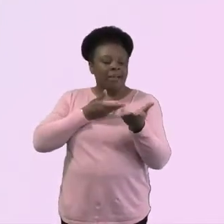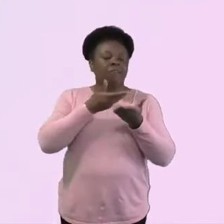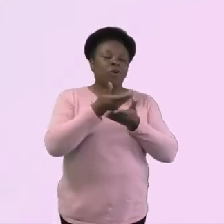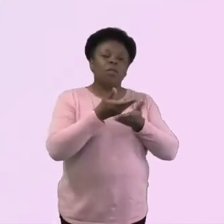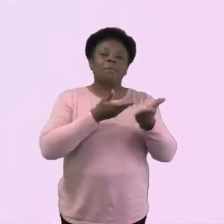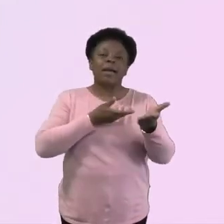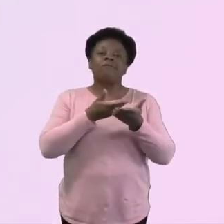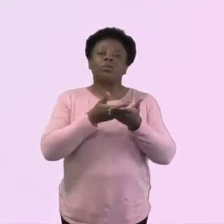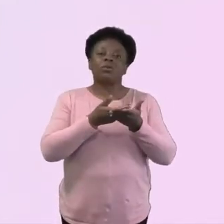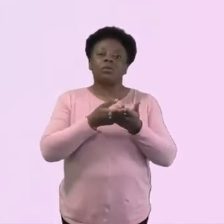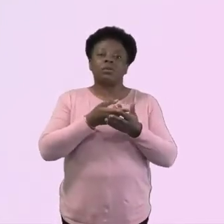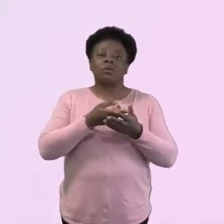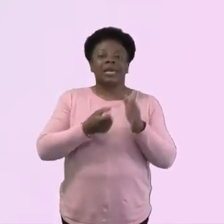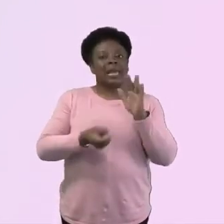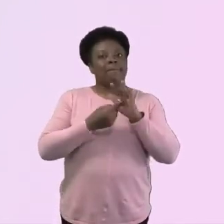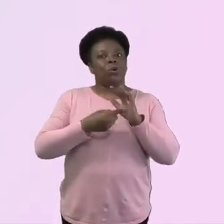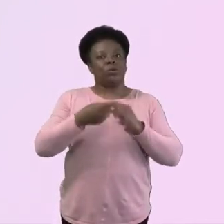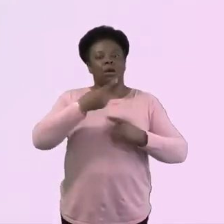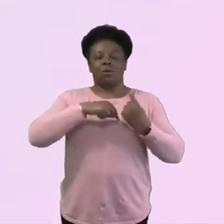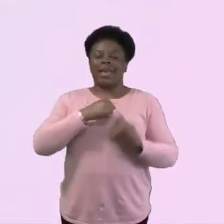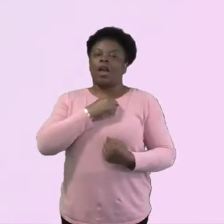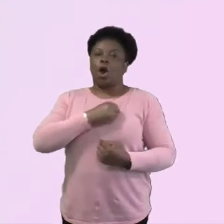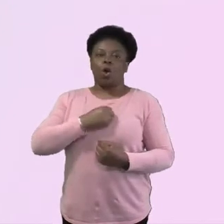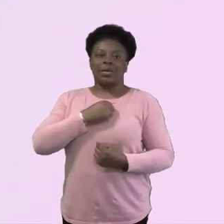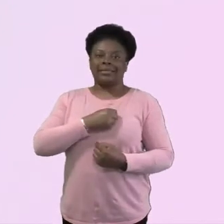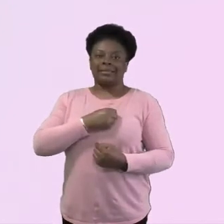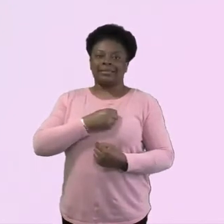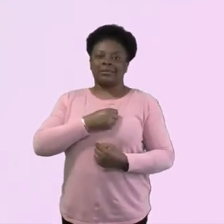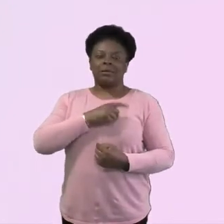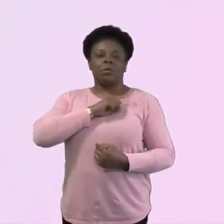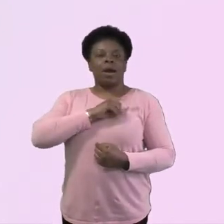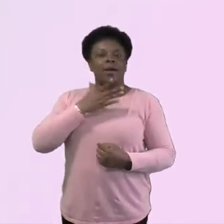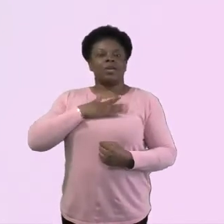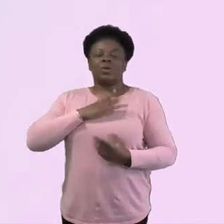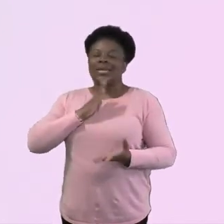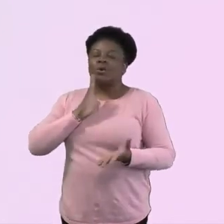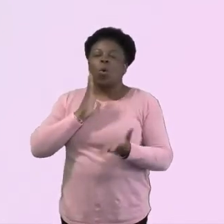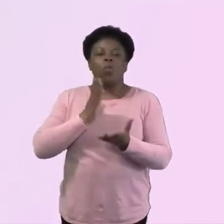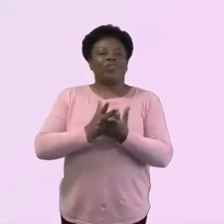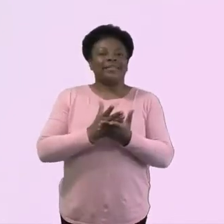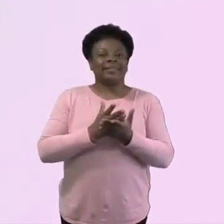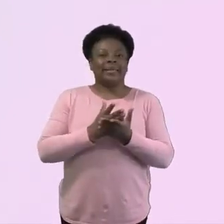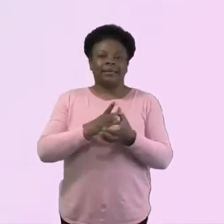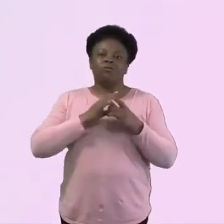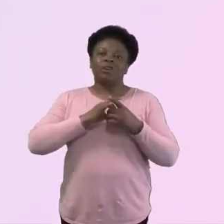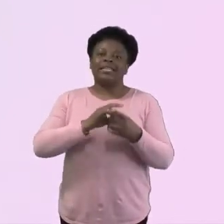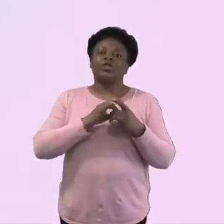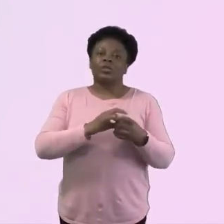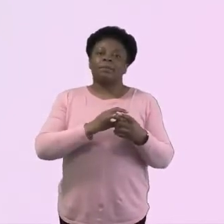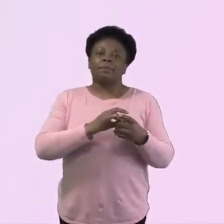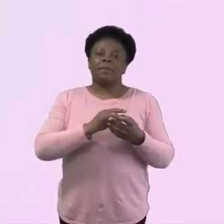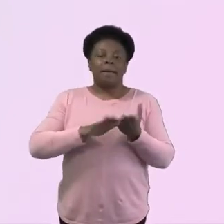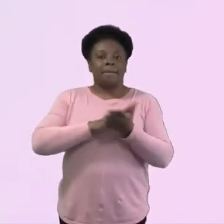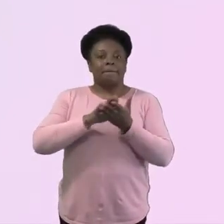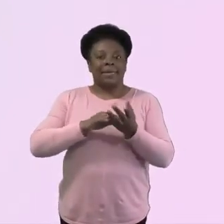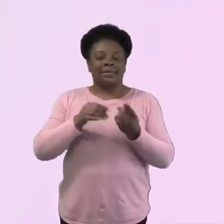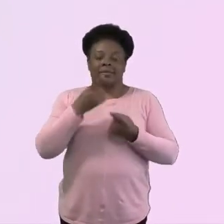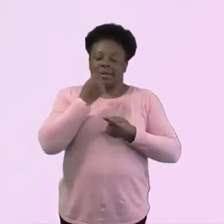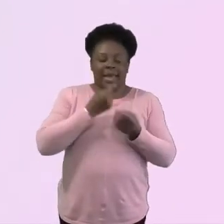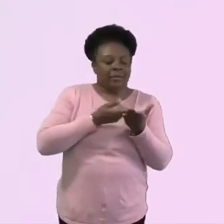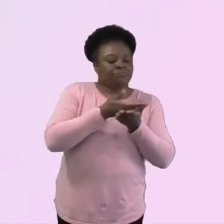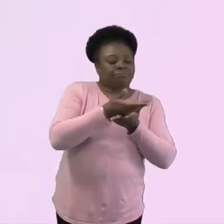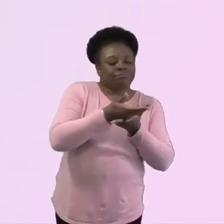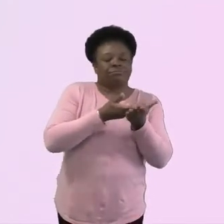are honest and have a, that authentic relationship with them, then they feel they can do the same with us and we're able to kind of talk through that process together.